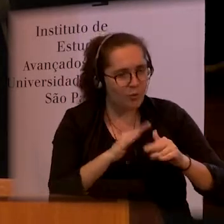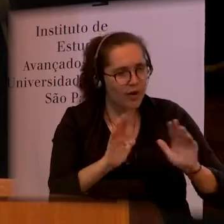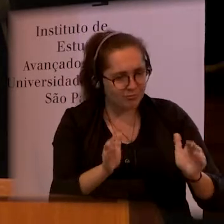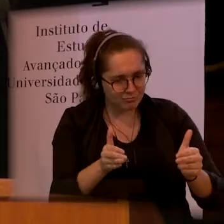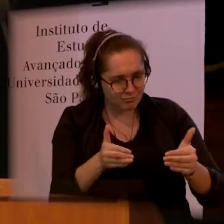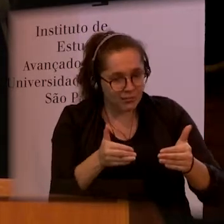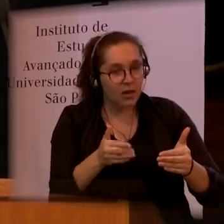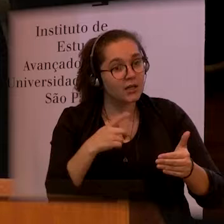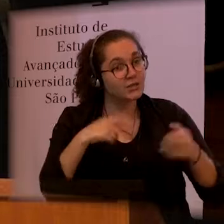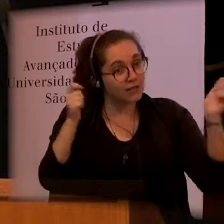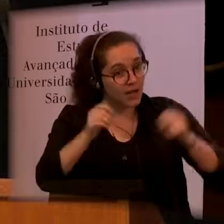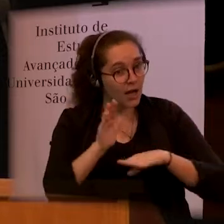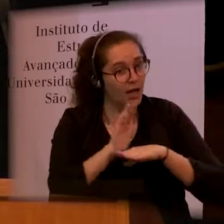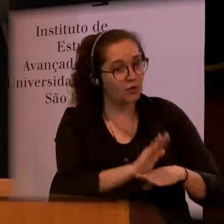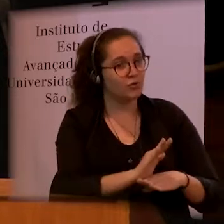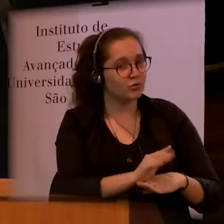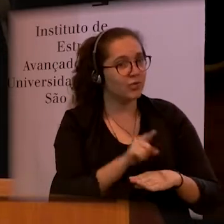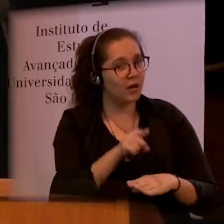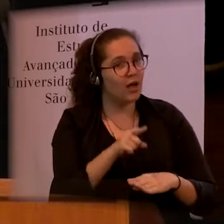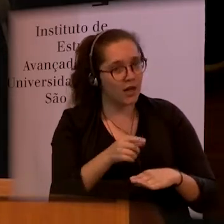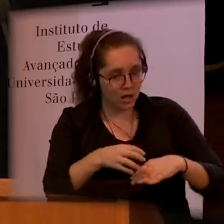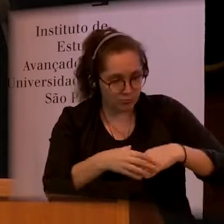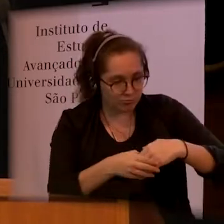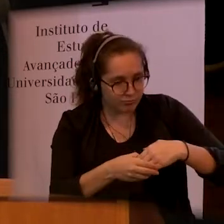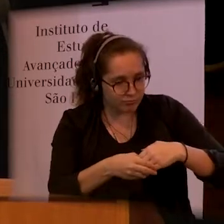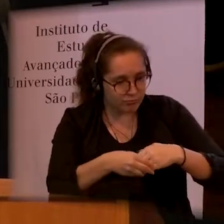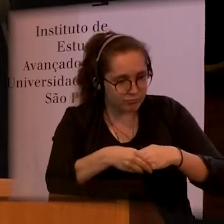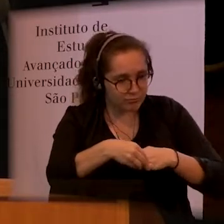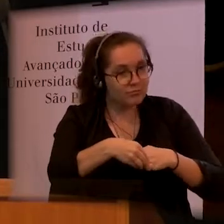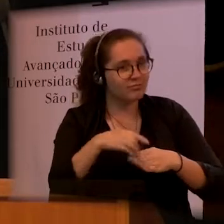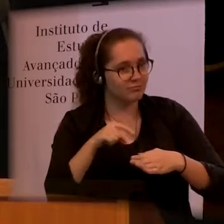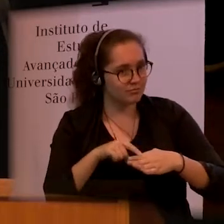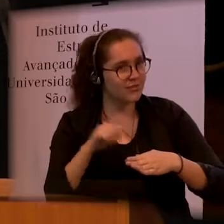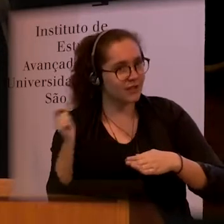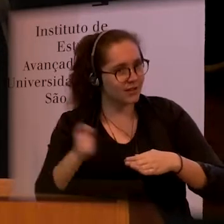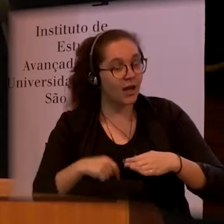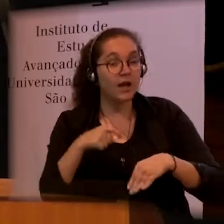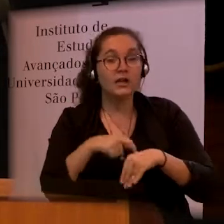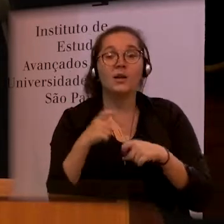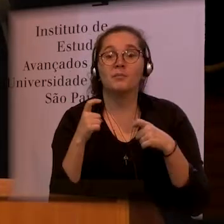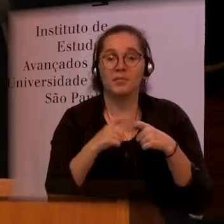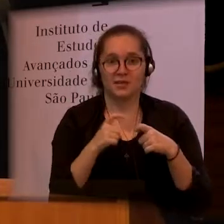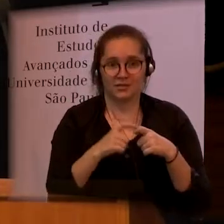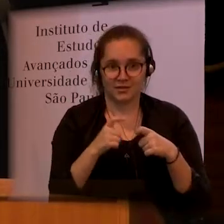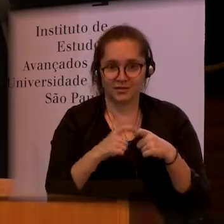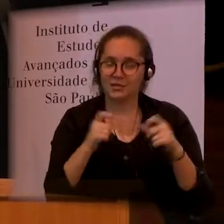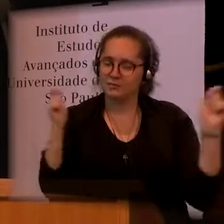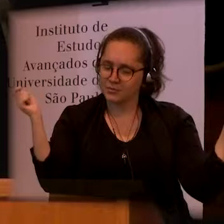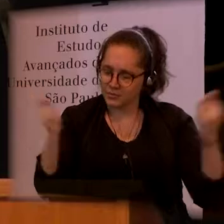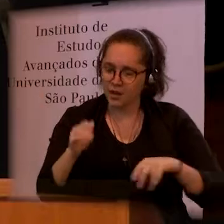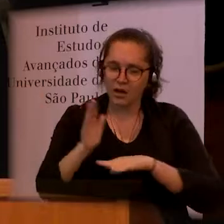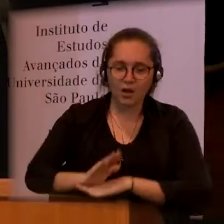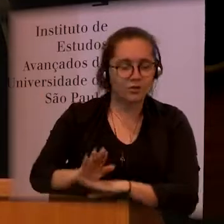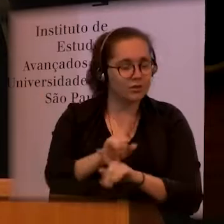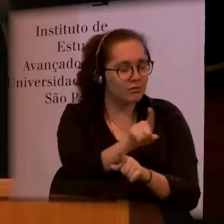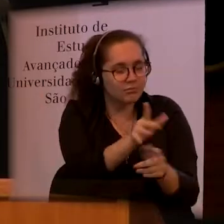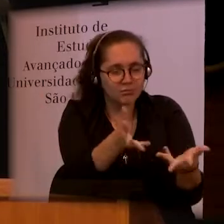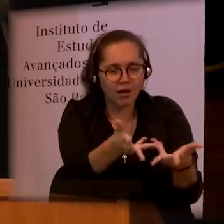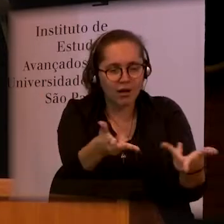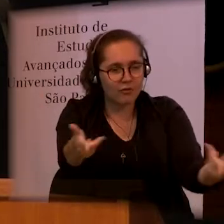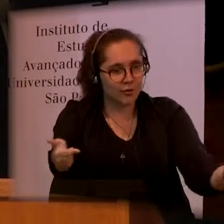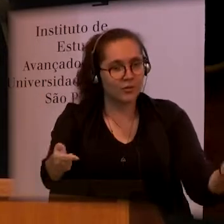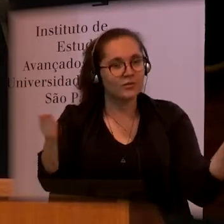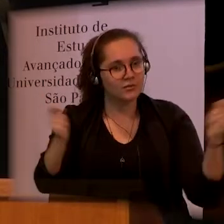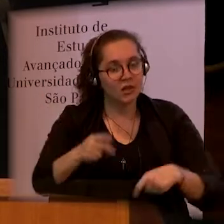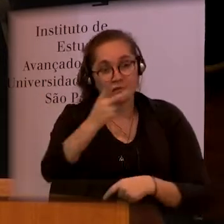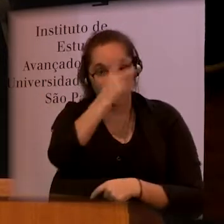medicine is a wonderful thing and it is fantastic that many people can be treated or cured or prevented from having